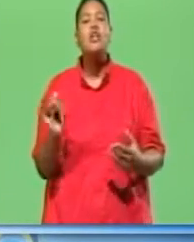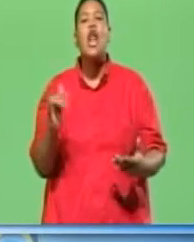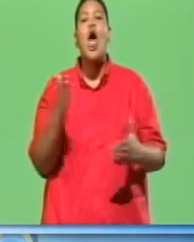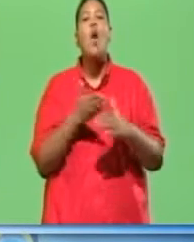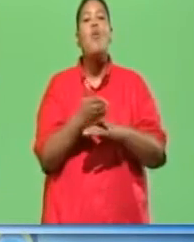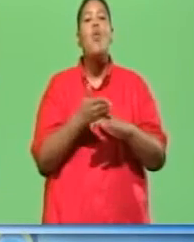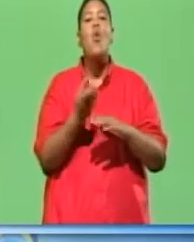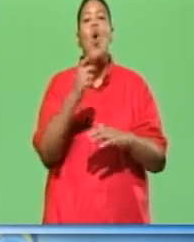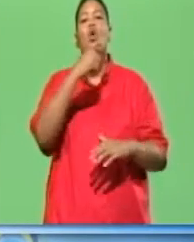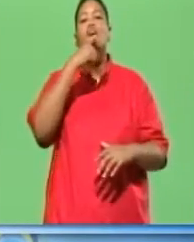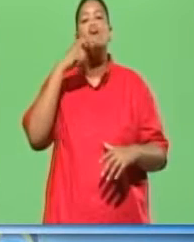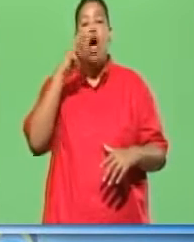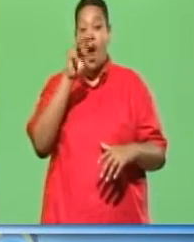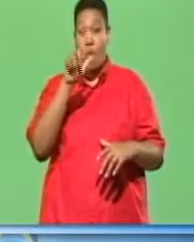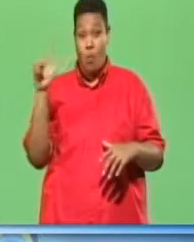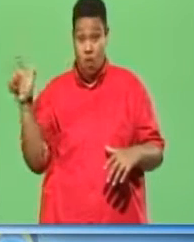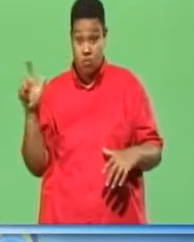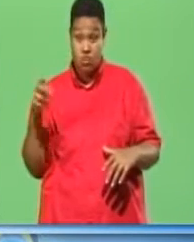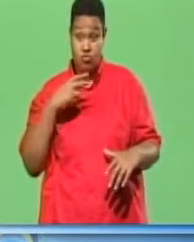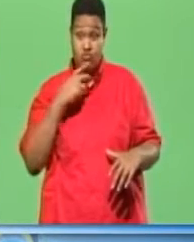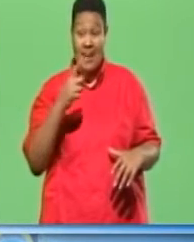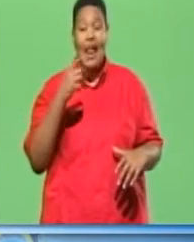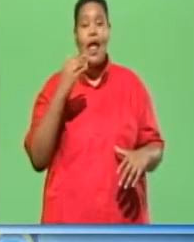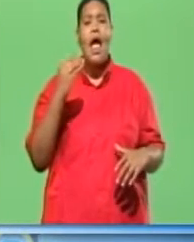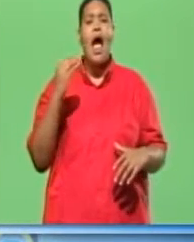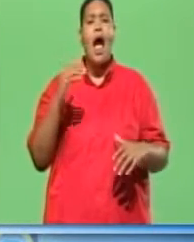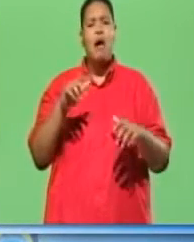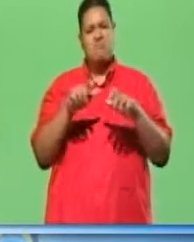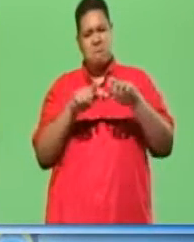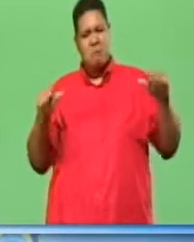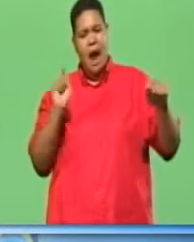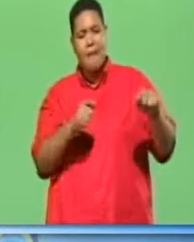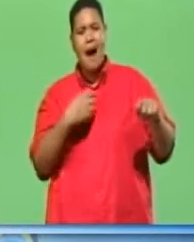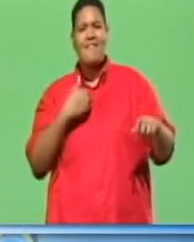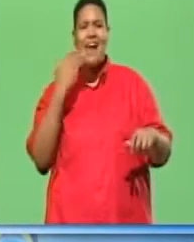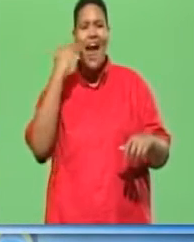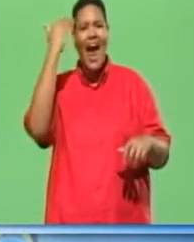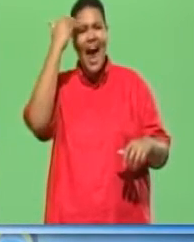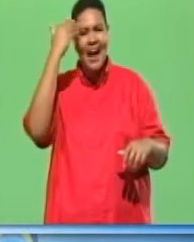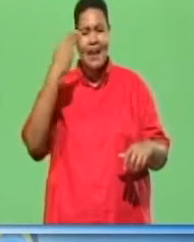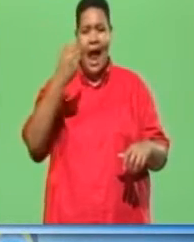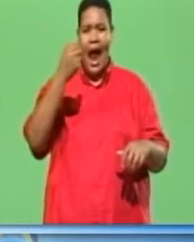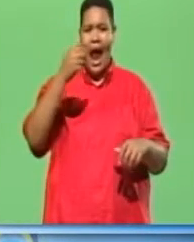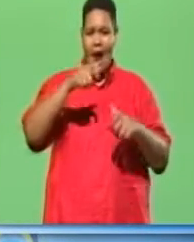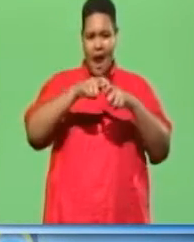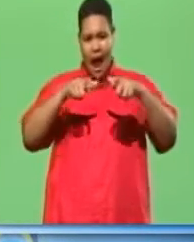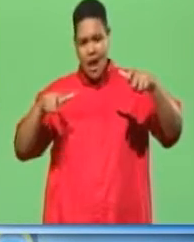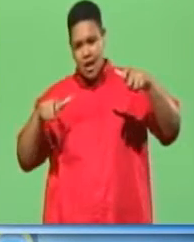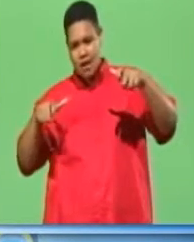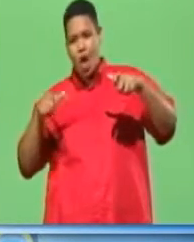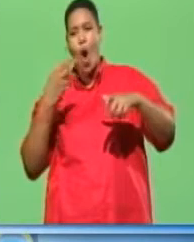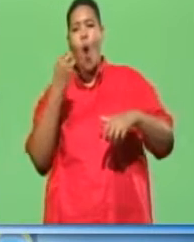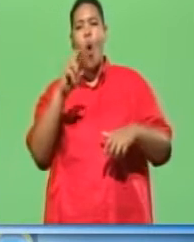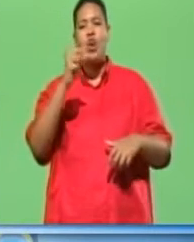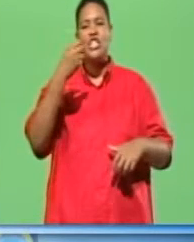or drywall. A hammer has a head and a handle or shaft. Hammer sizes are defined by the weight of the